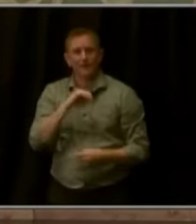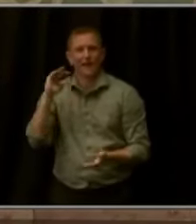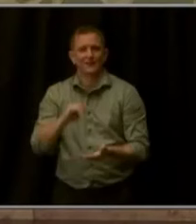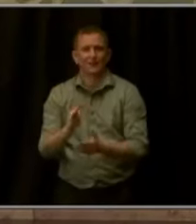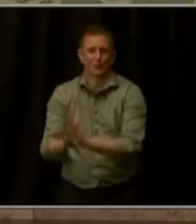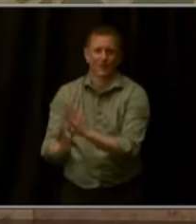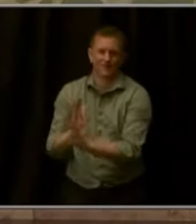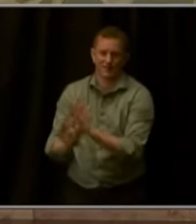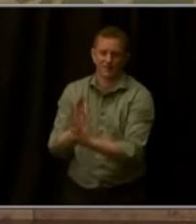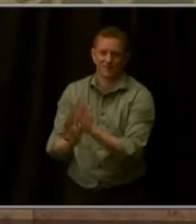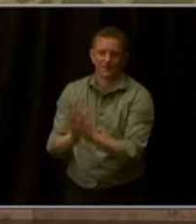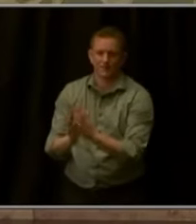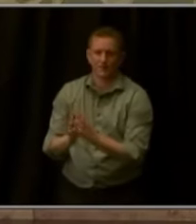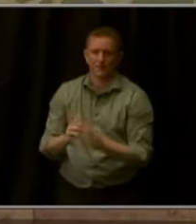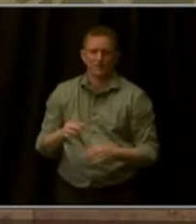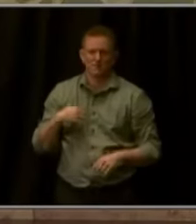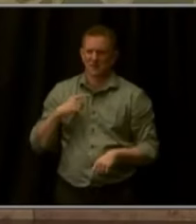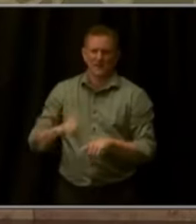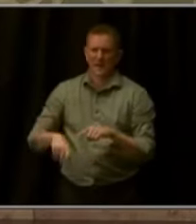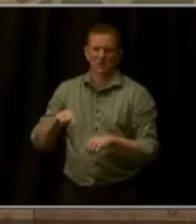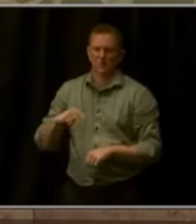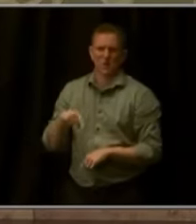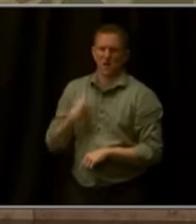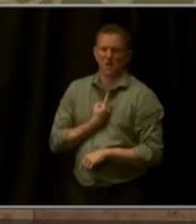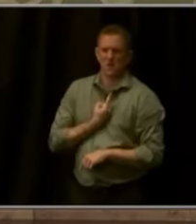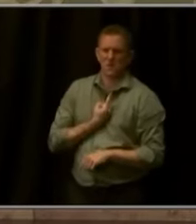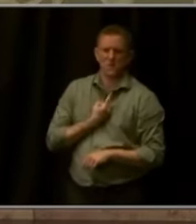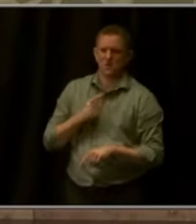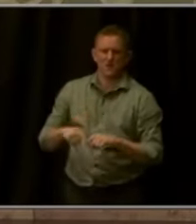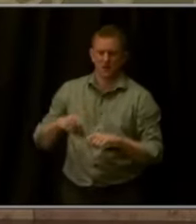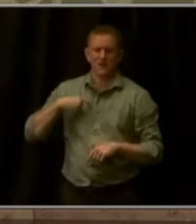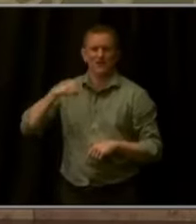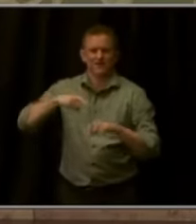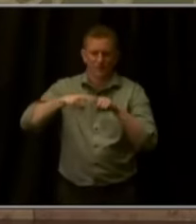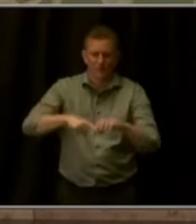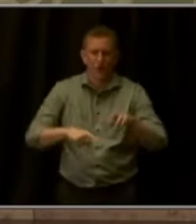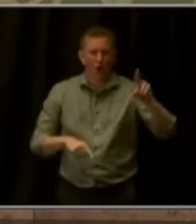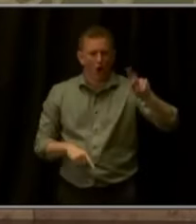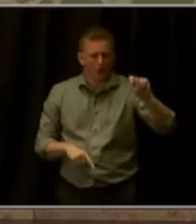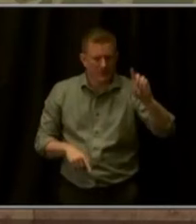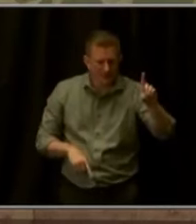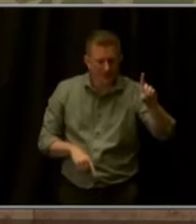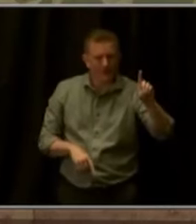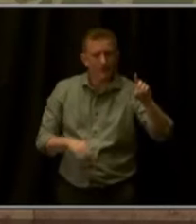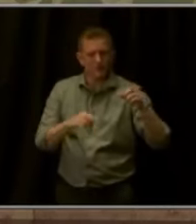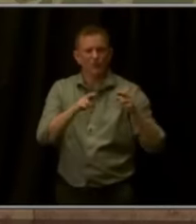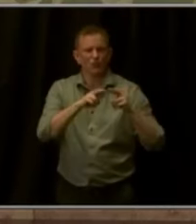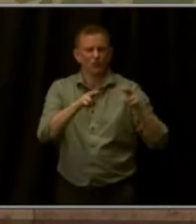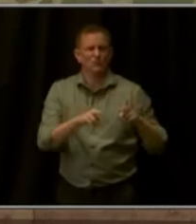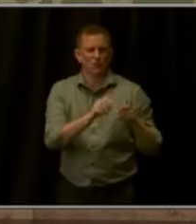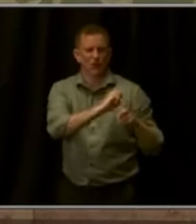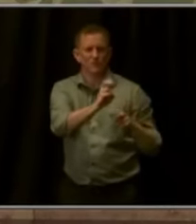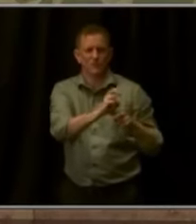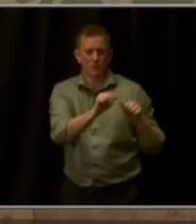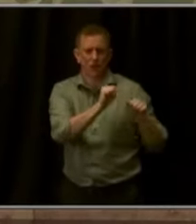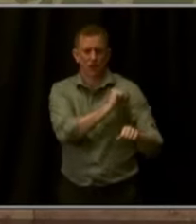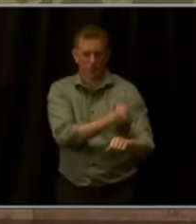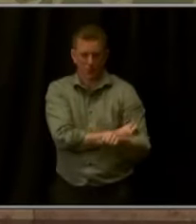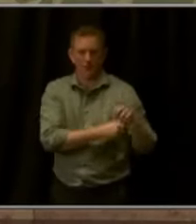We need reliable regional transit organizations across our state, including in our major metropolitan areas.